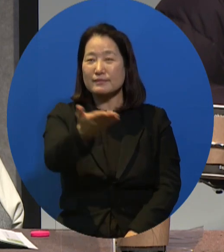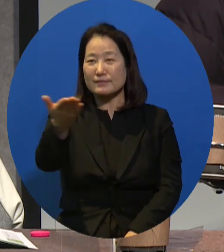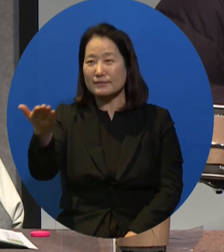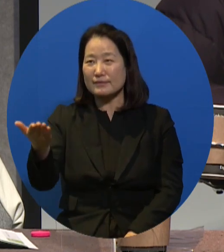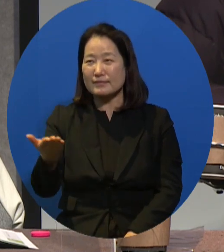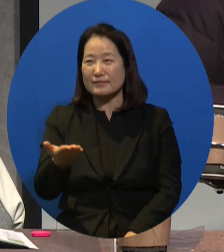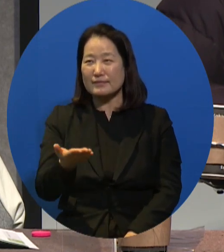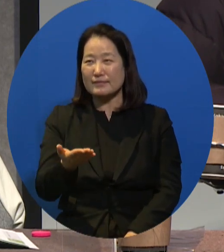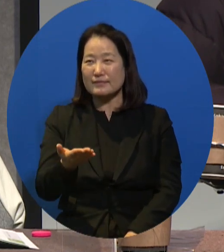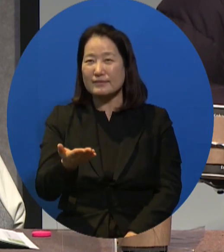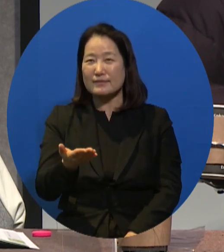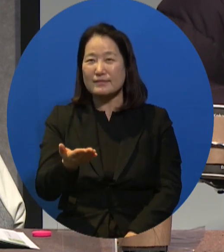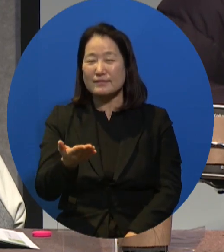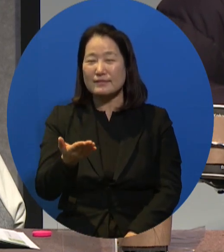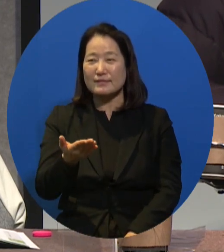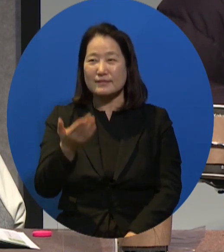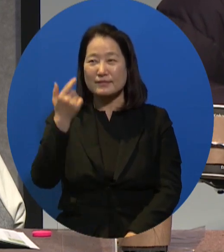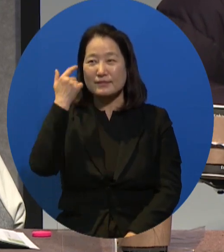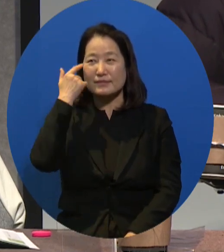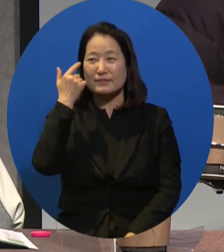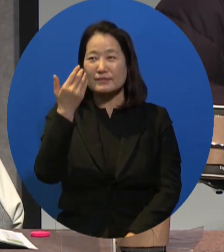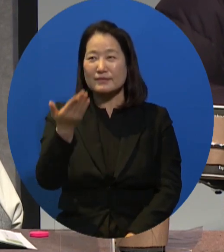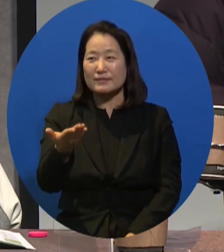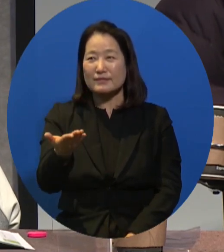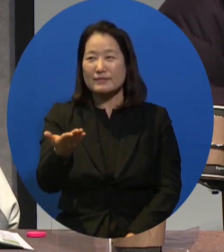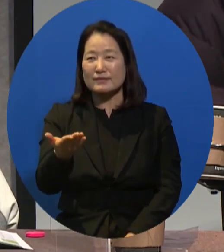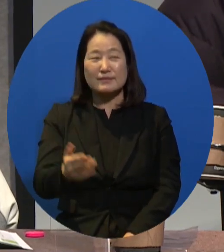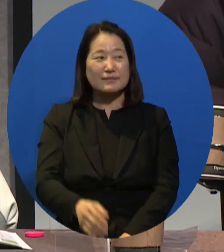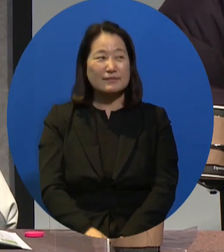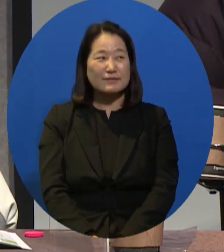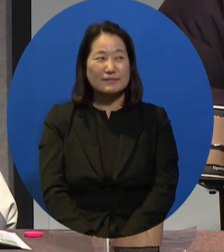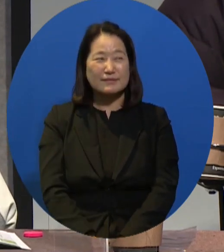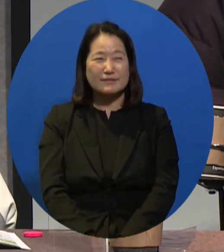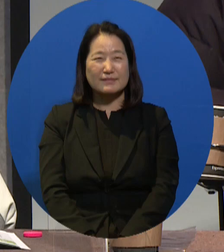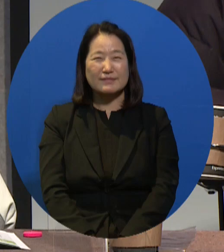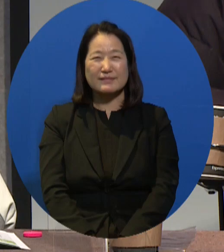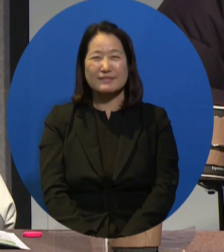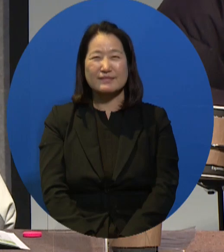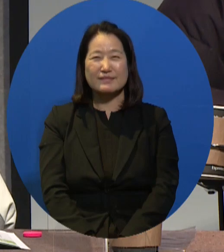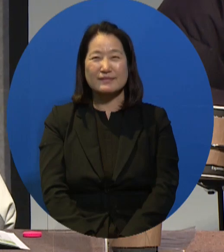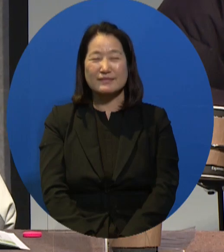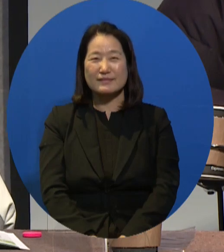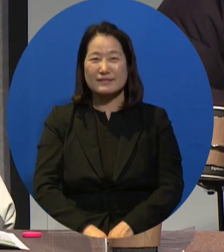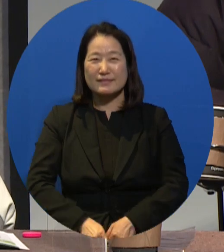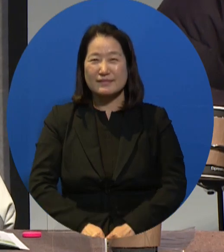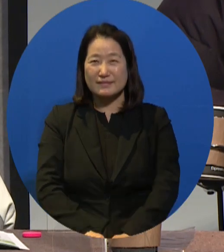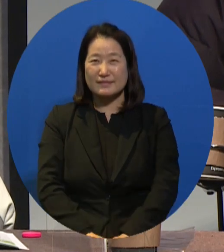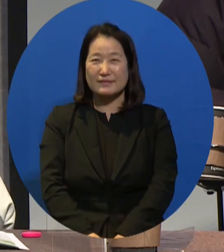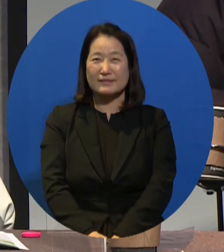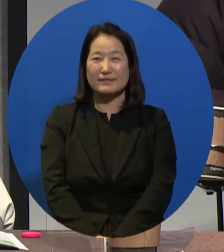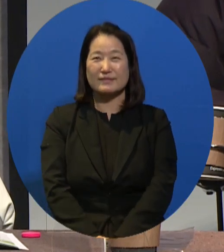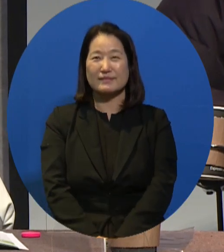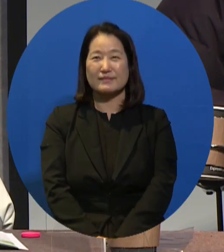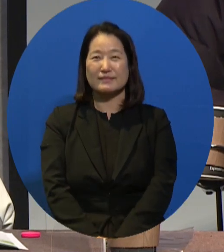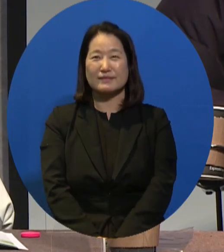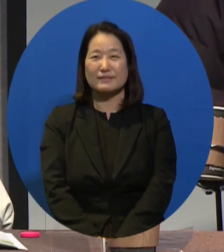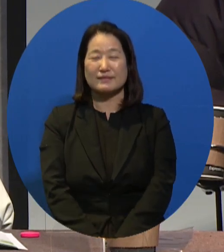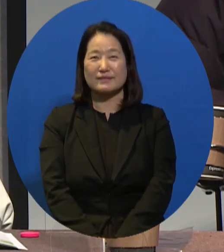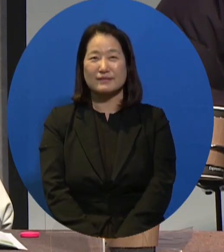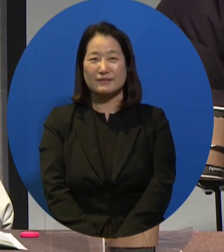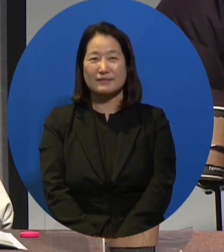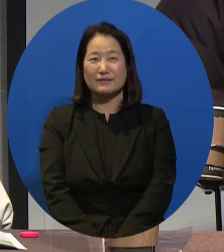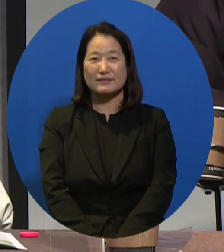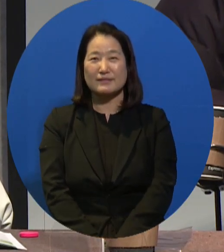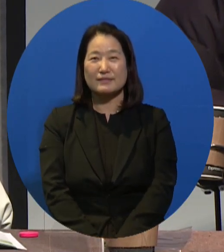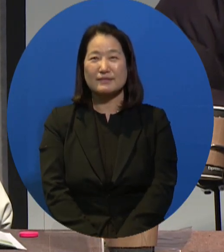the offline audience, if you have any questions, we will address them. And then Mr. Choi asked questions to the